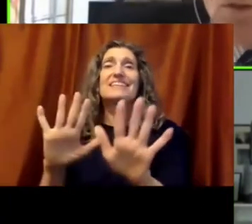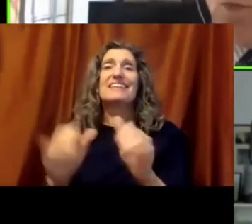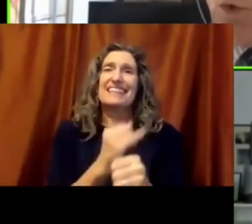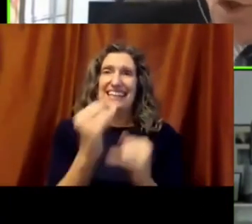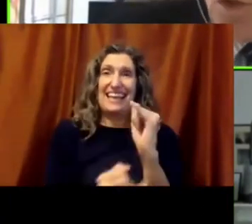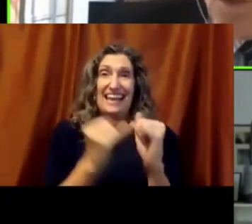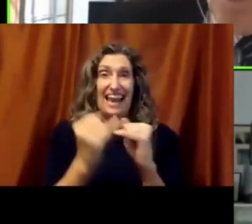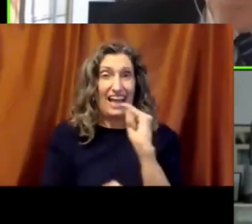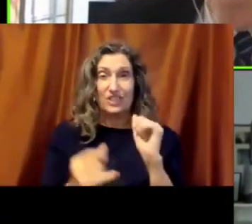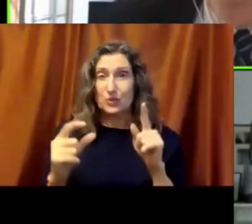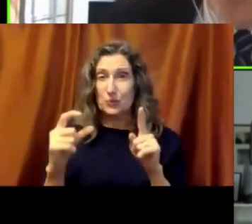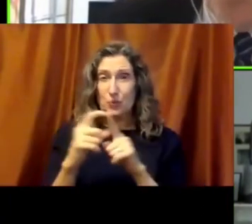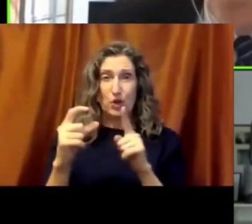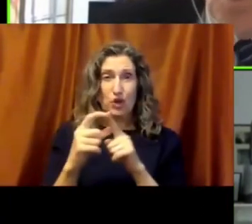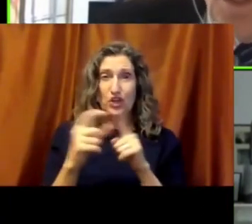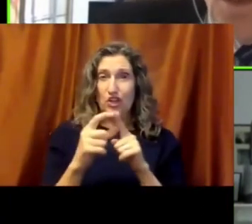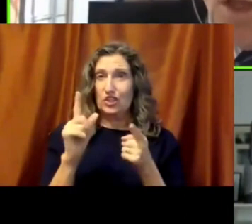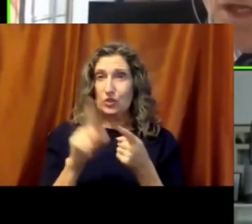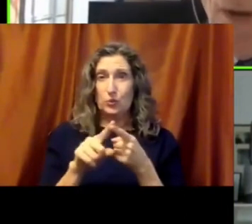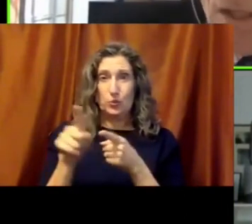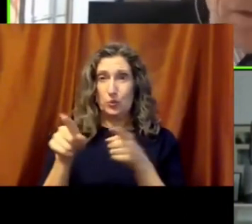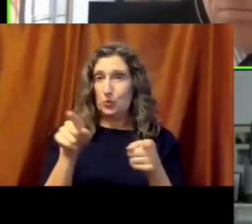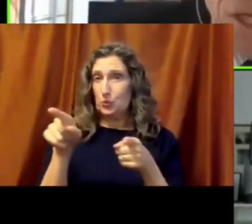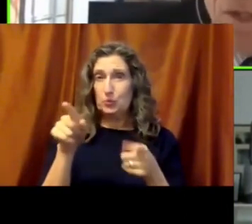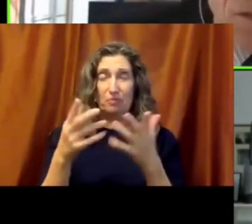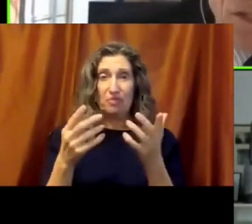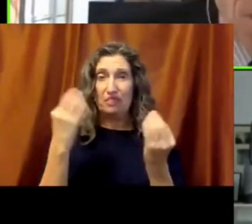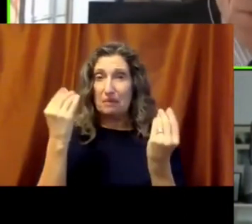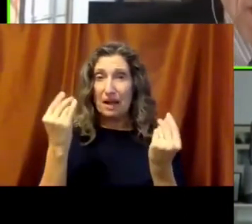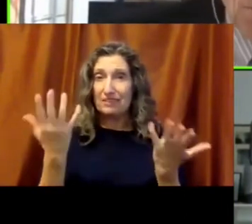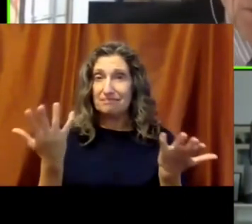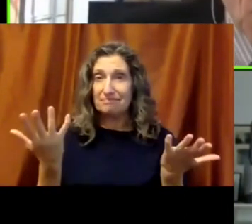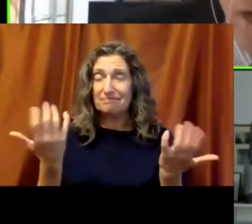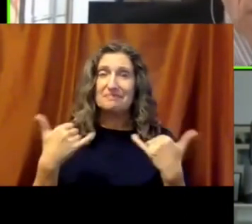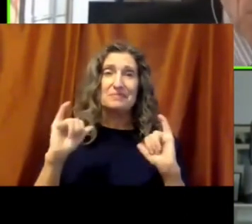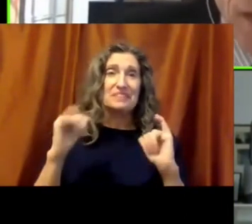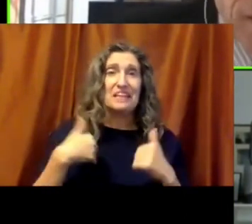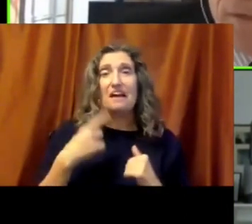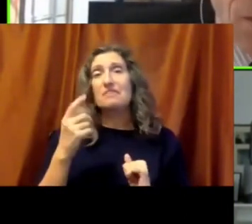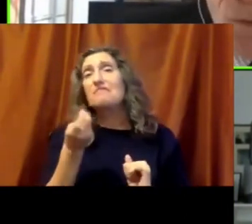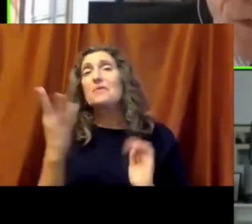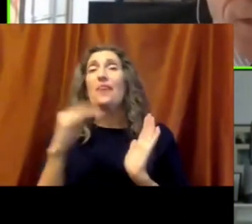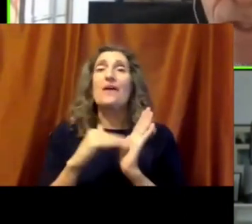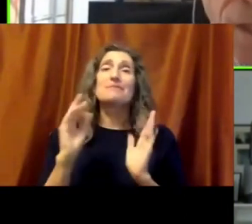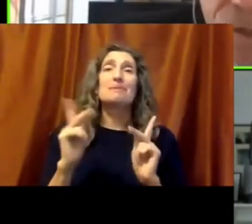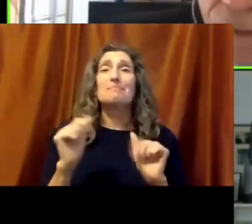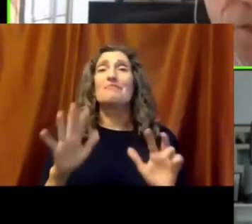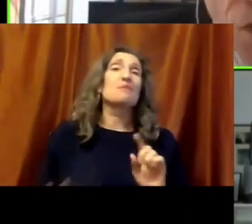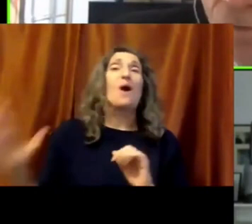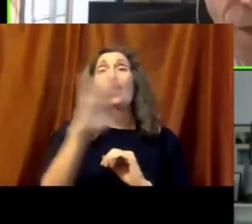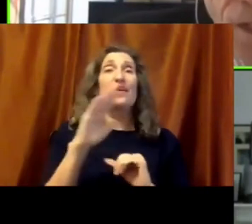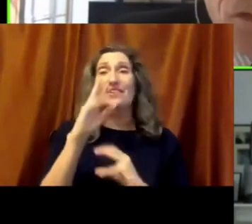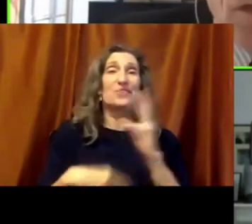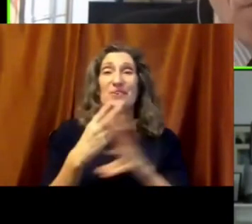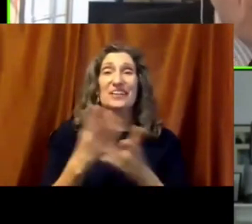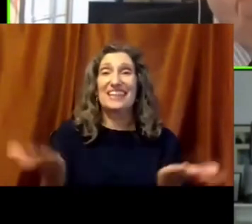Last words to think about, maybe there's a couple thousand people around the planet, couple thousand countries